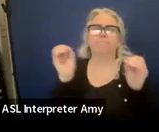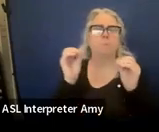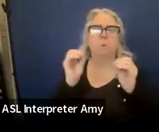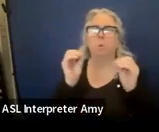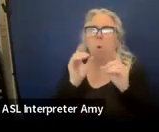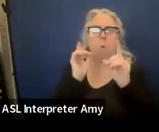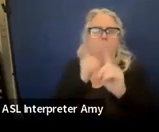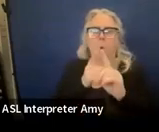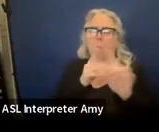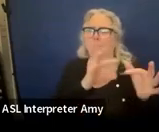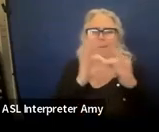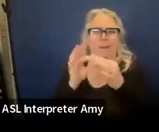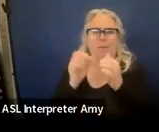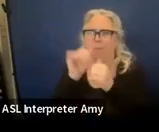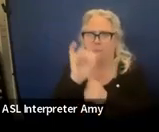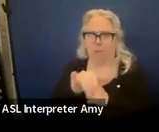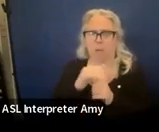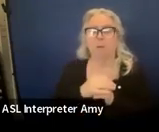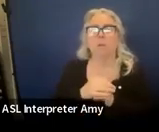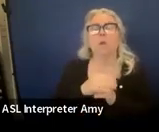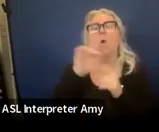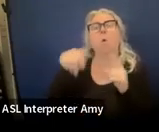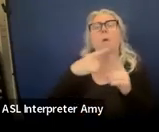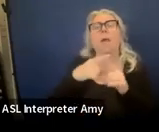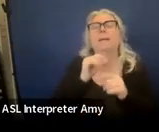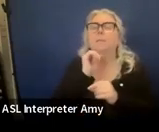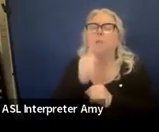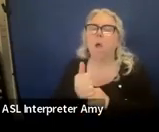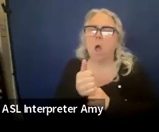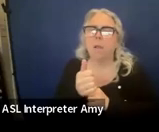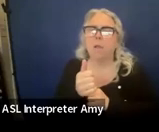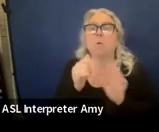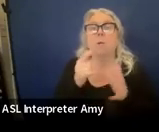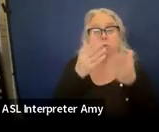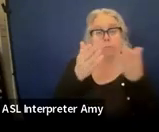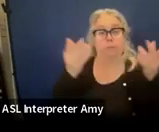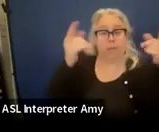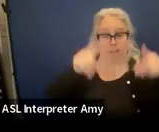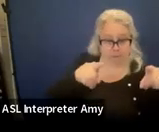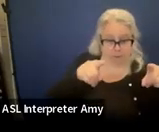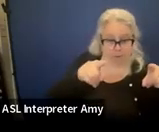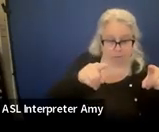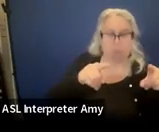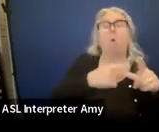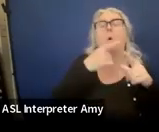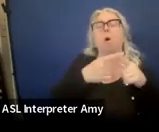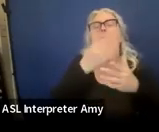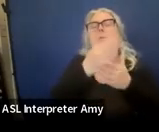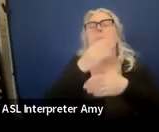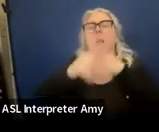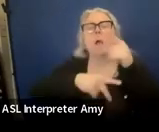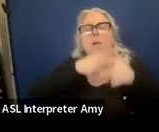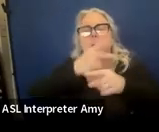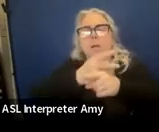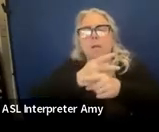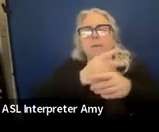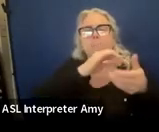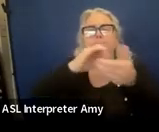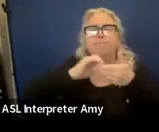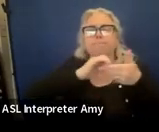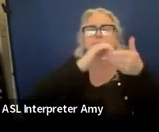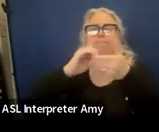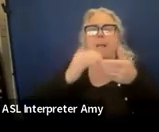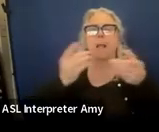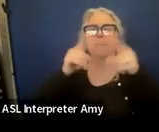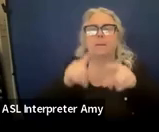So this is when it is not when there's a service happening or there's some kind of collaboration happening